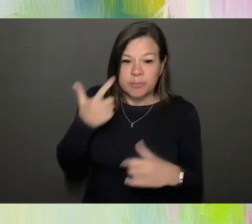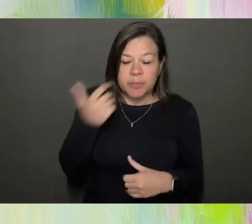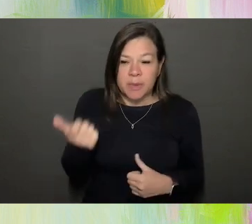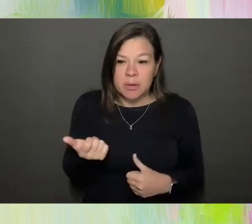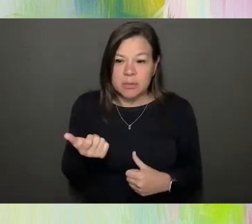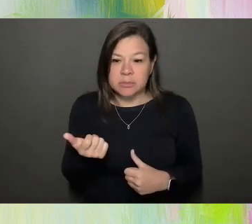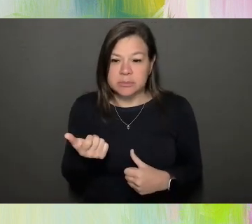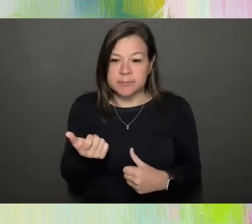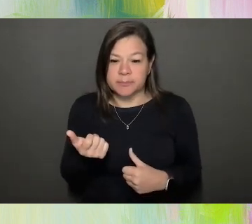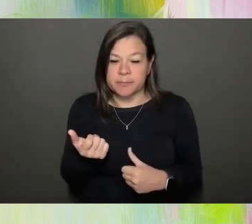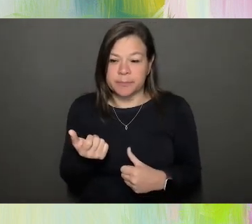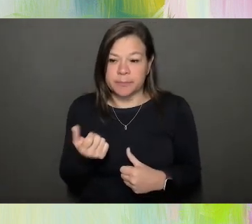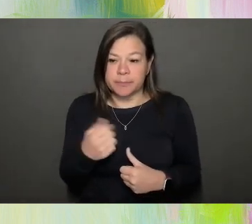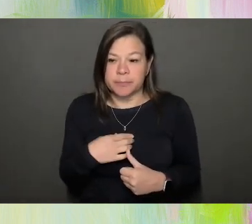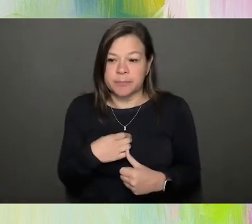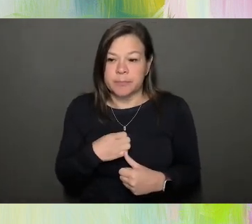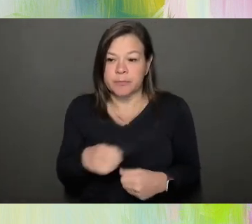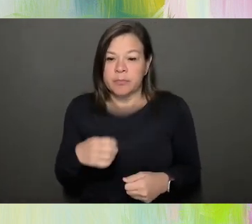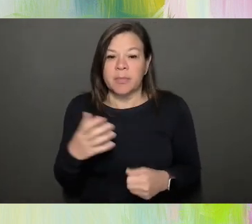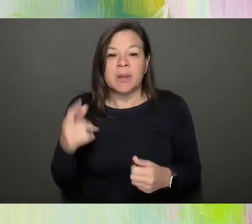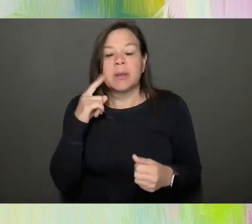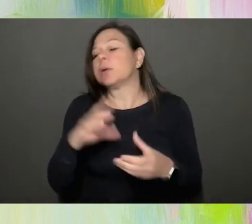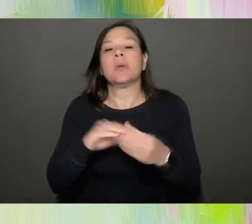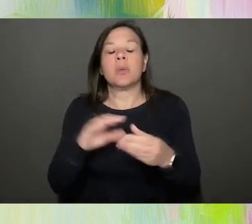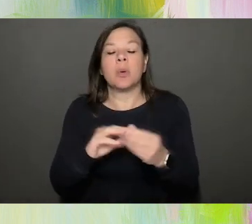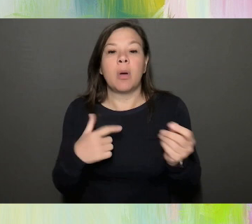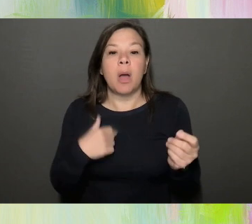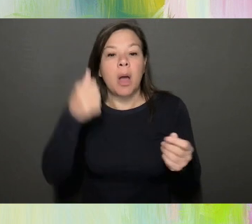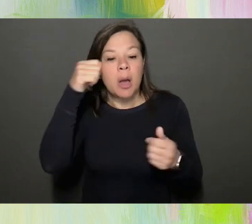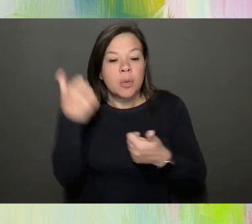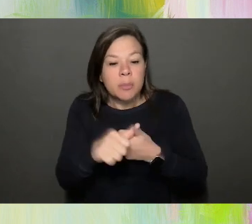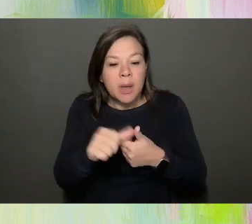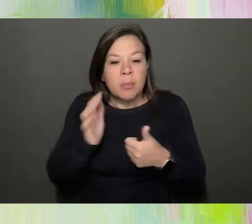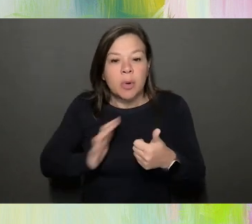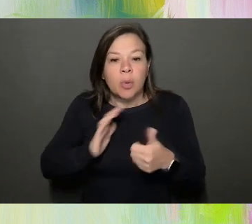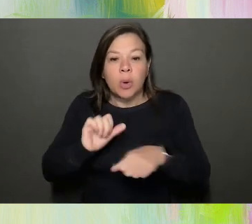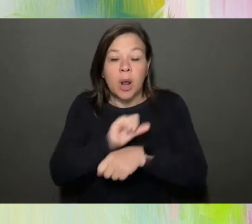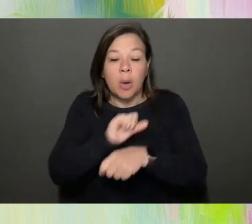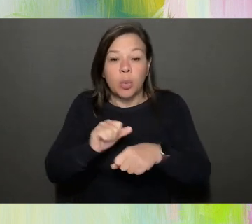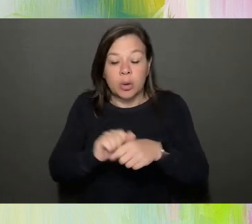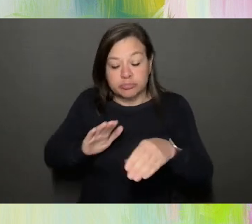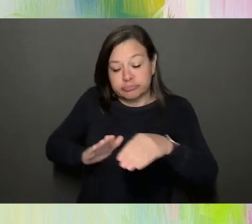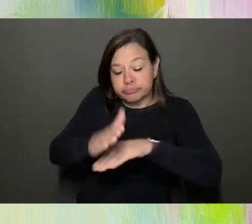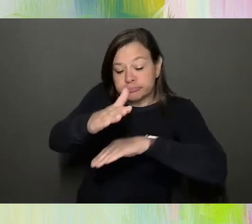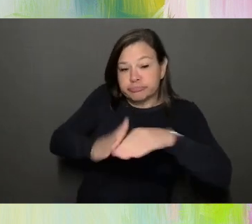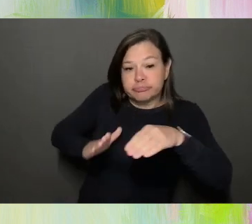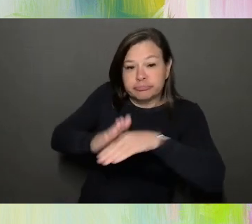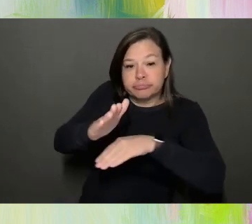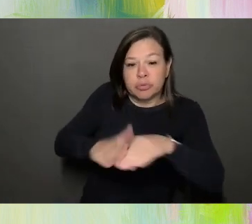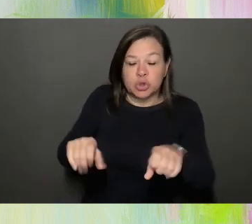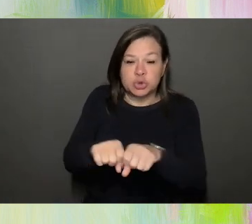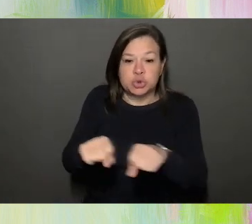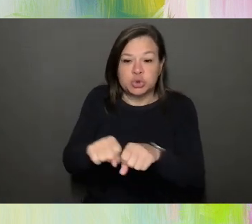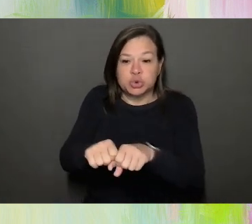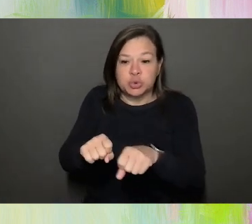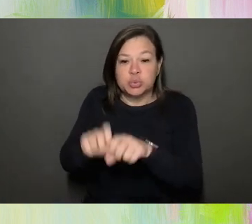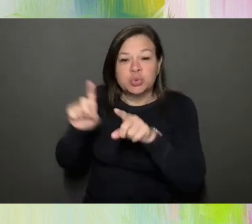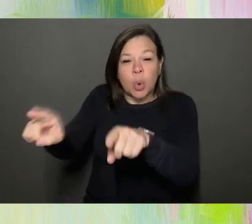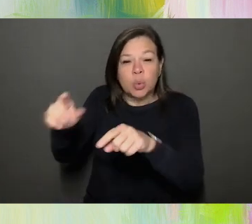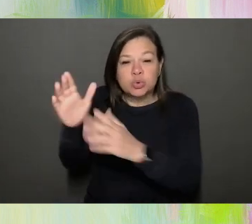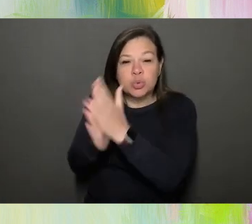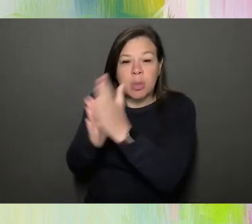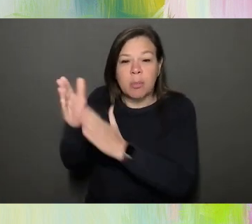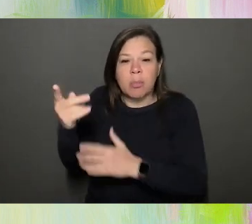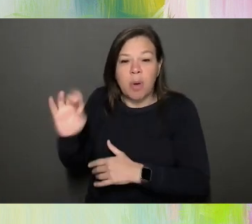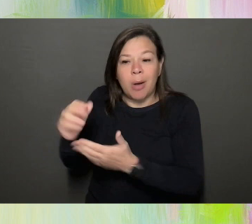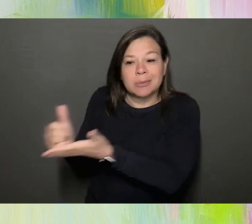said, uh, in the quote, I remember when I worked shining shoes in the park to help out my mother at home. It's very difficult